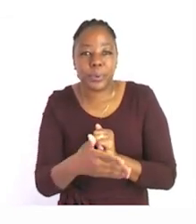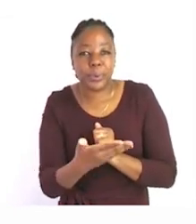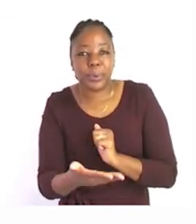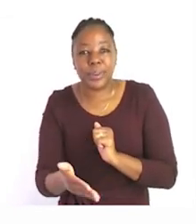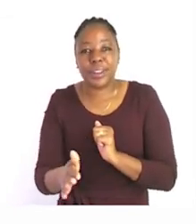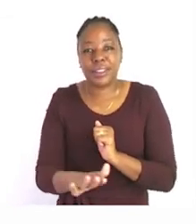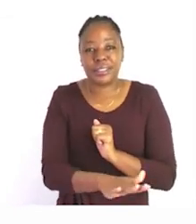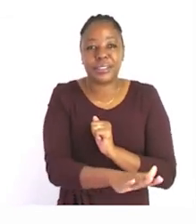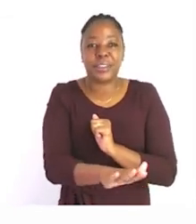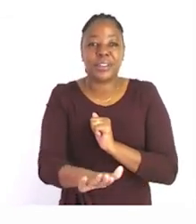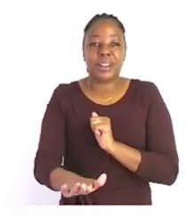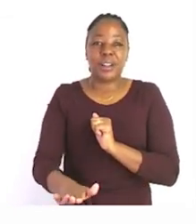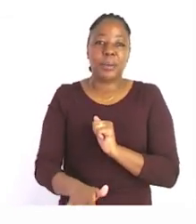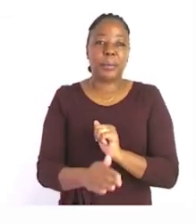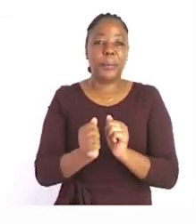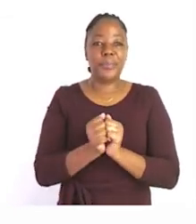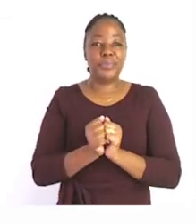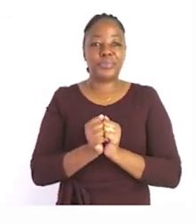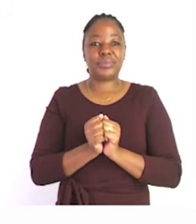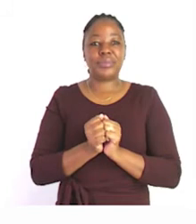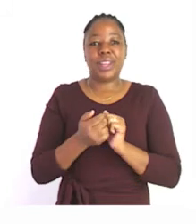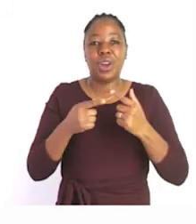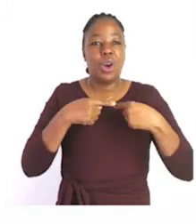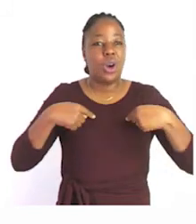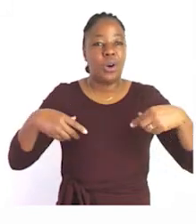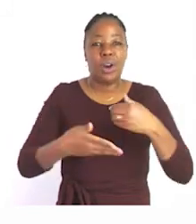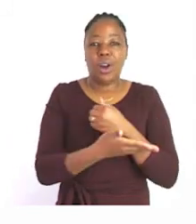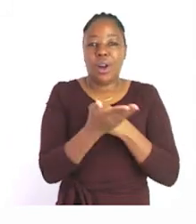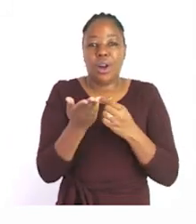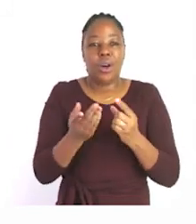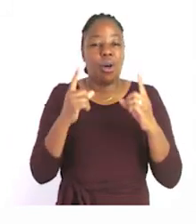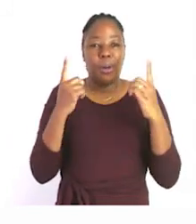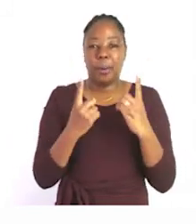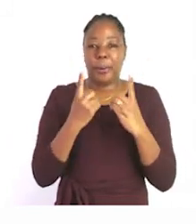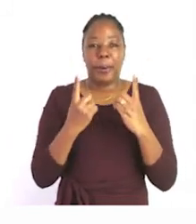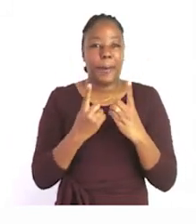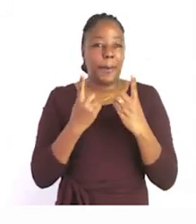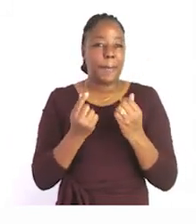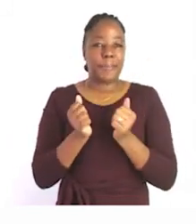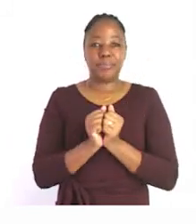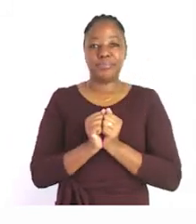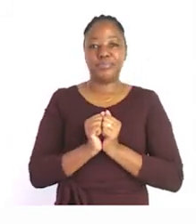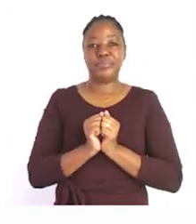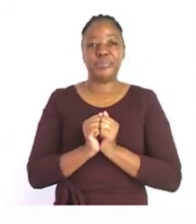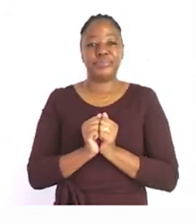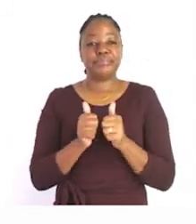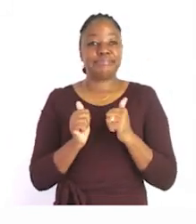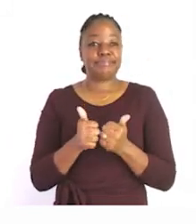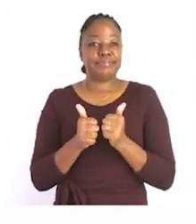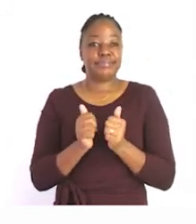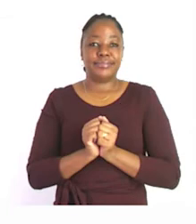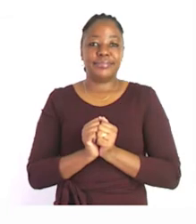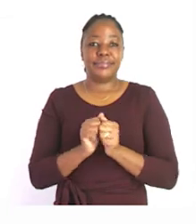in a pile in which we all can play wonderful now i'd like you to